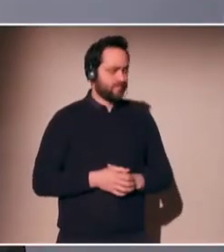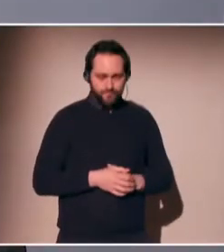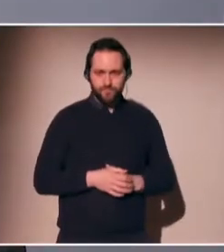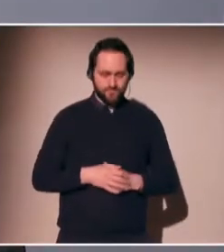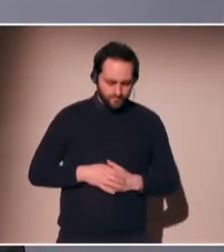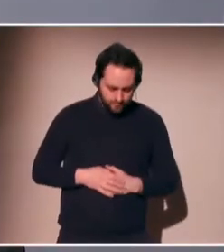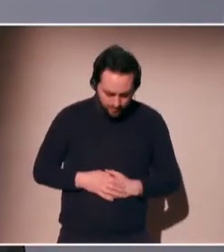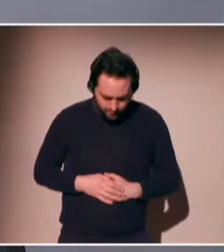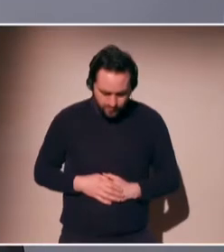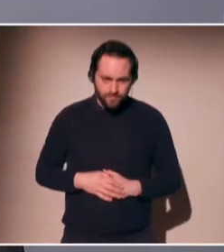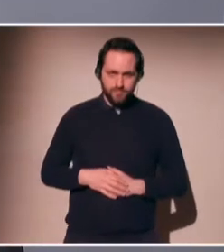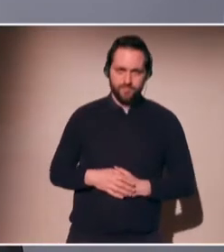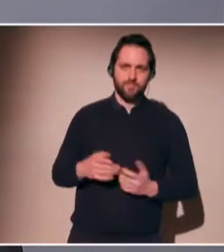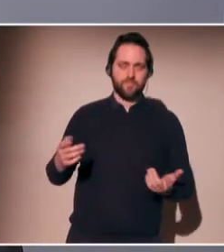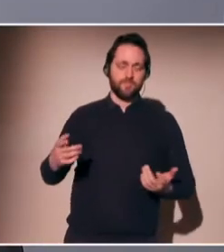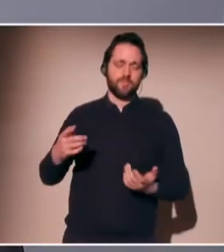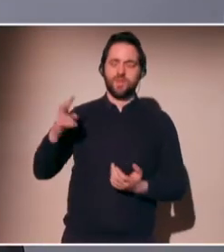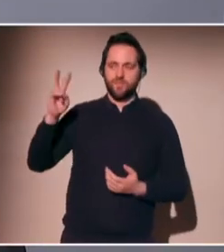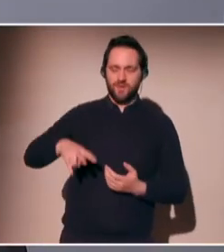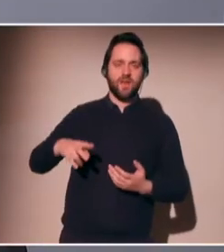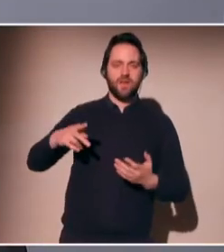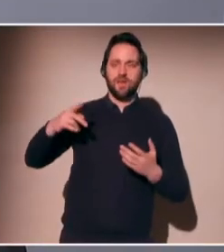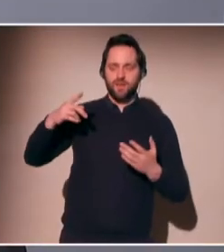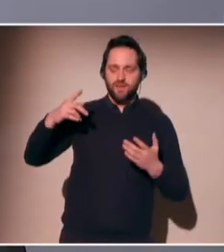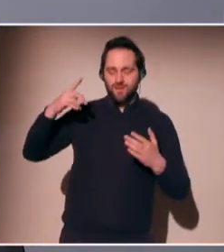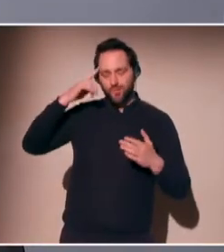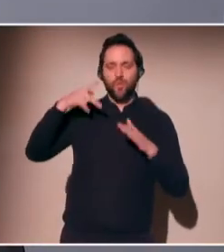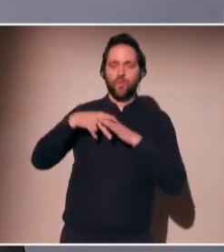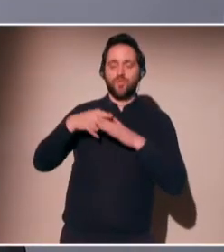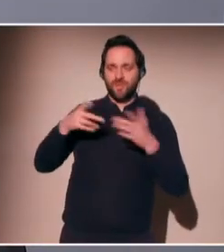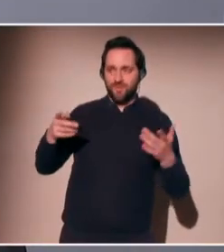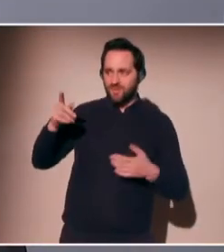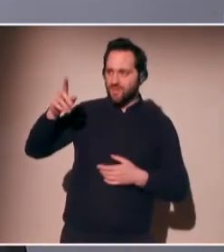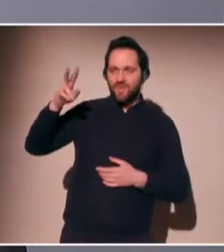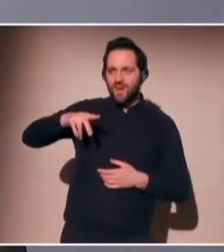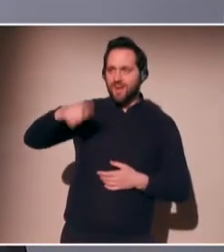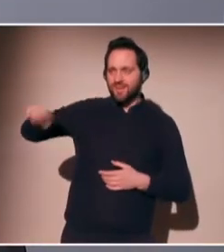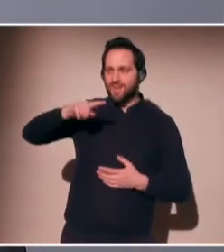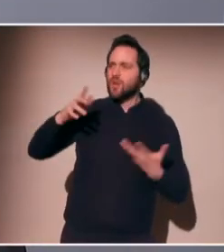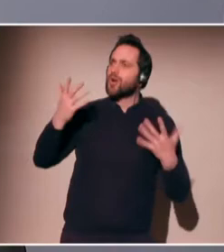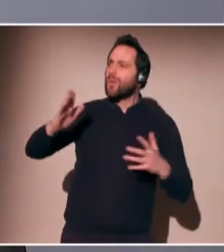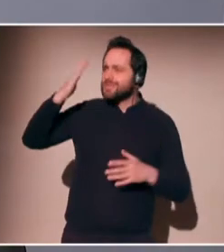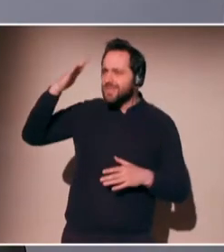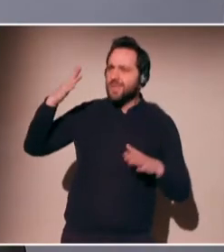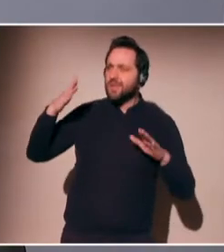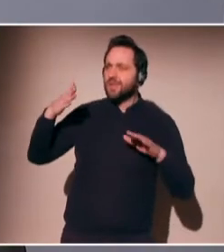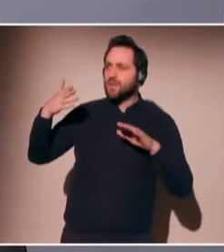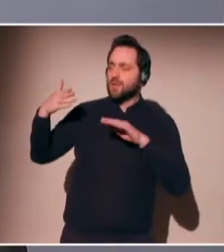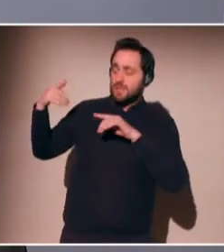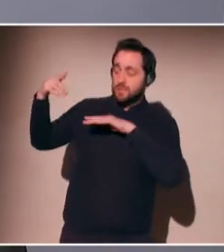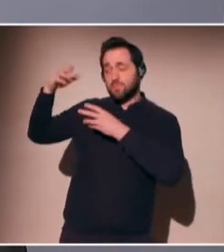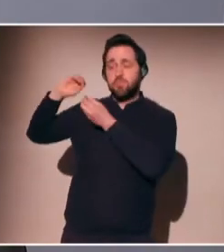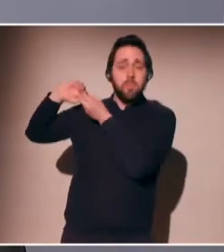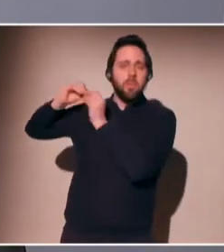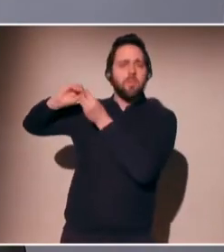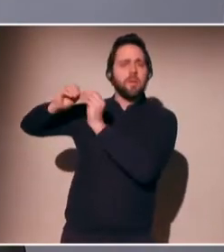harm until way late in the process? How do you know that you're being harmed individually? A lot of